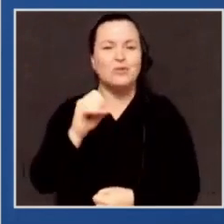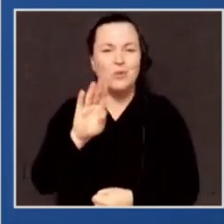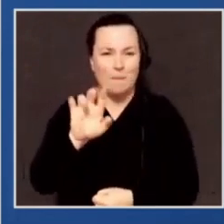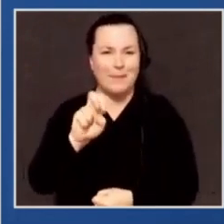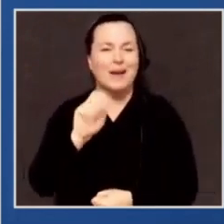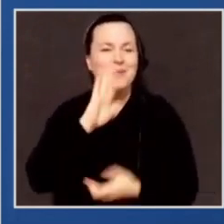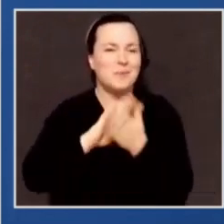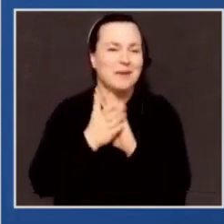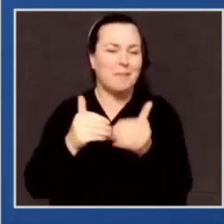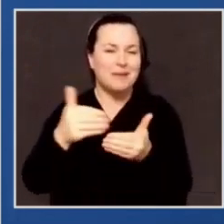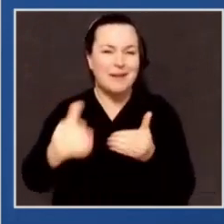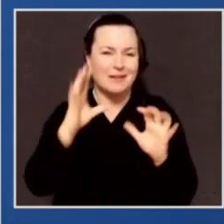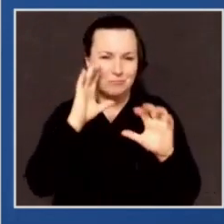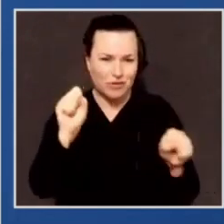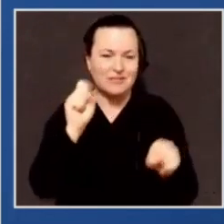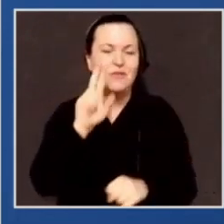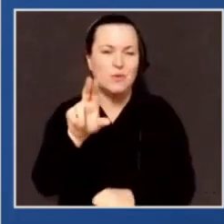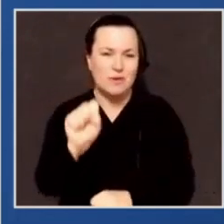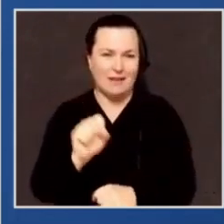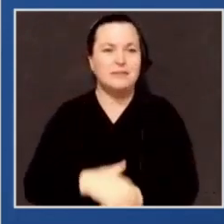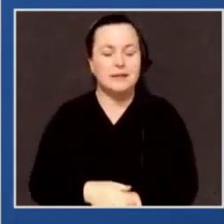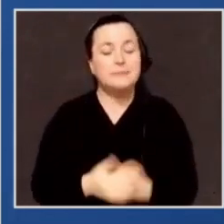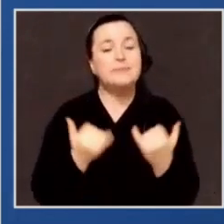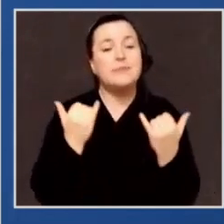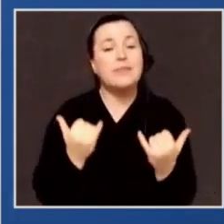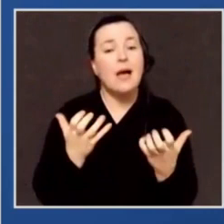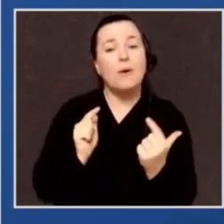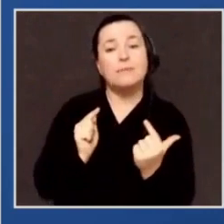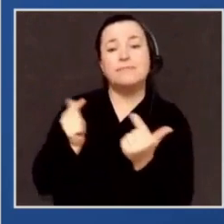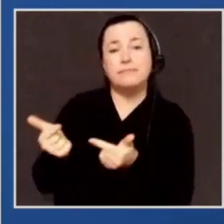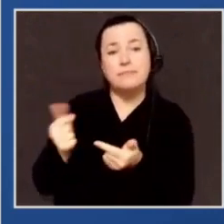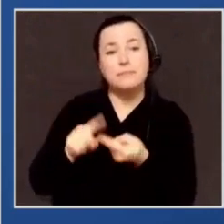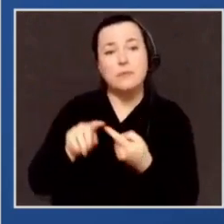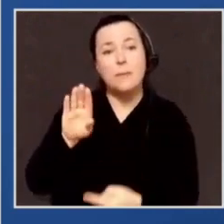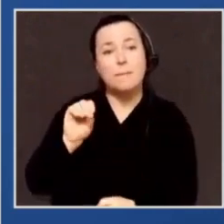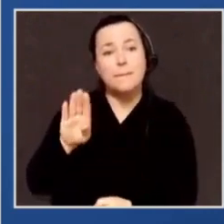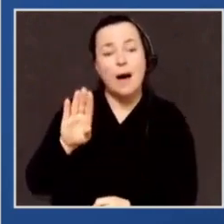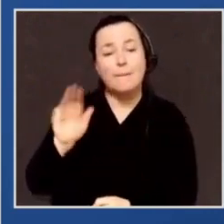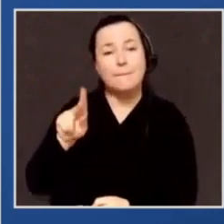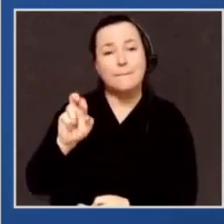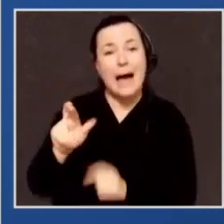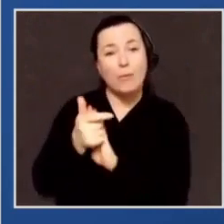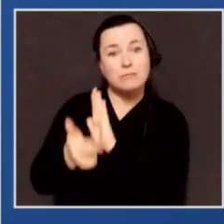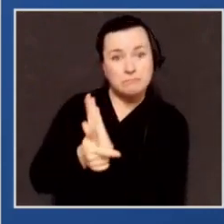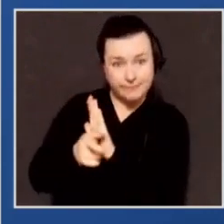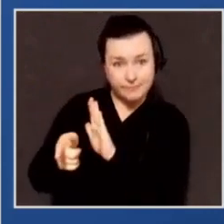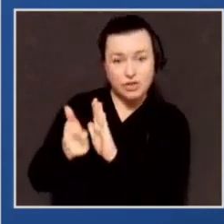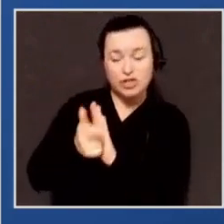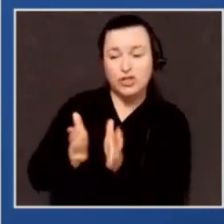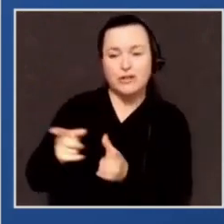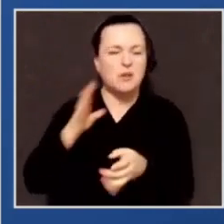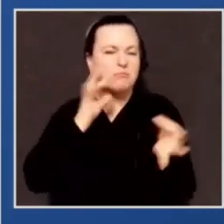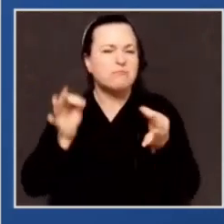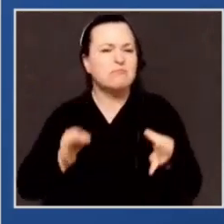So I'd now like to hand this presentation over to Bob Bauer to talk about the legal elements that are